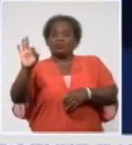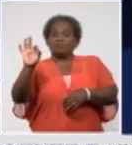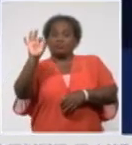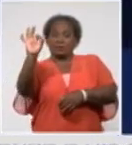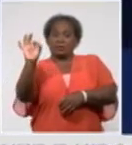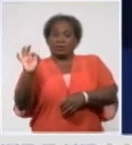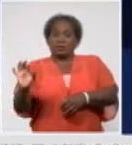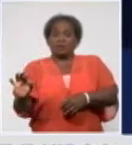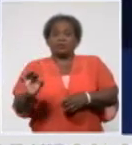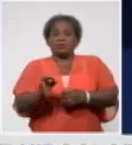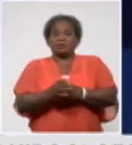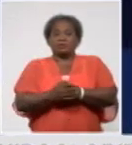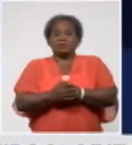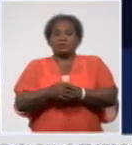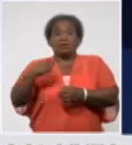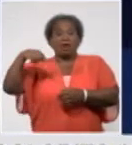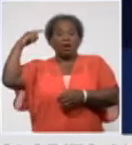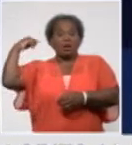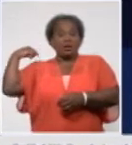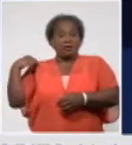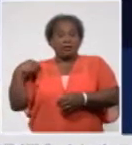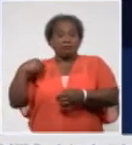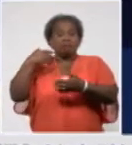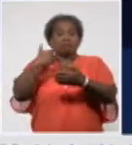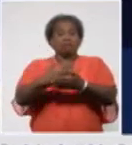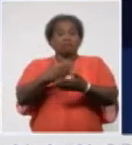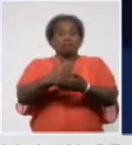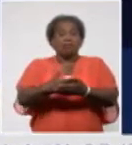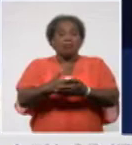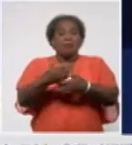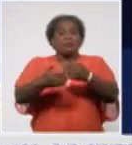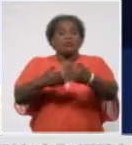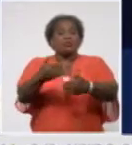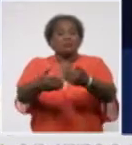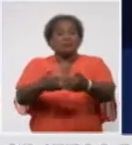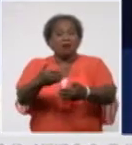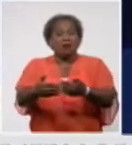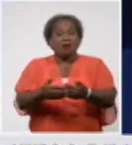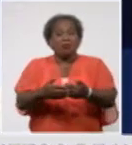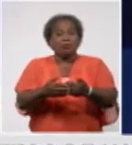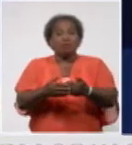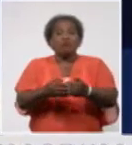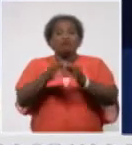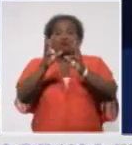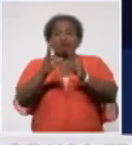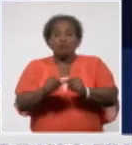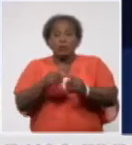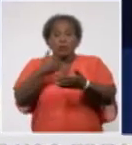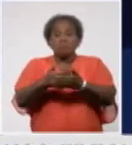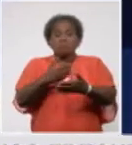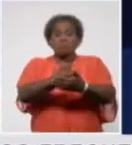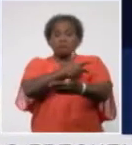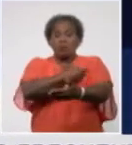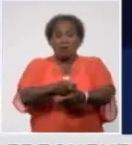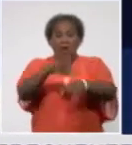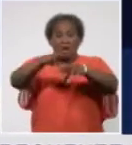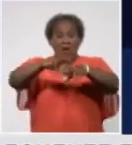samples from all of the country's provinces and the Isle of You special municipality were tested.